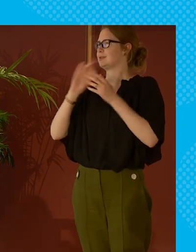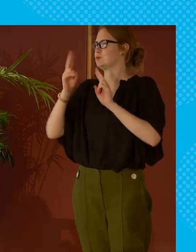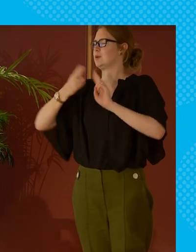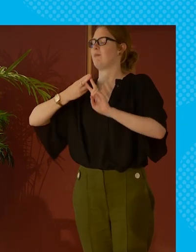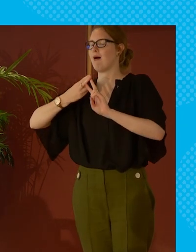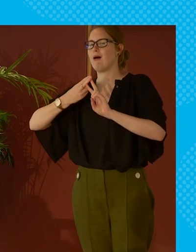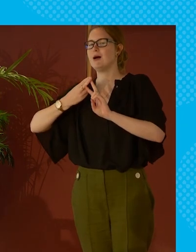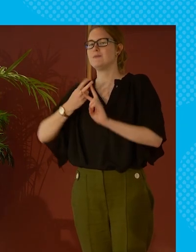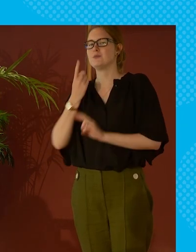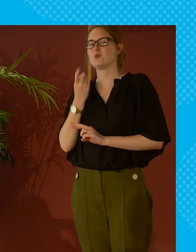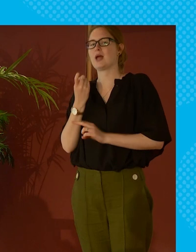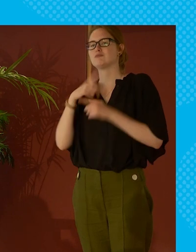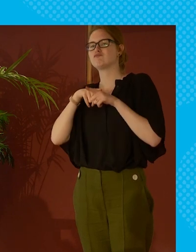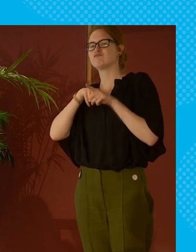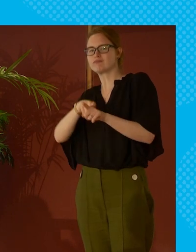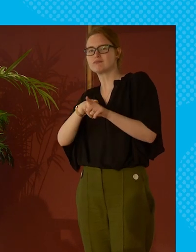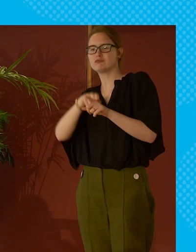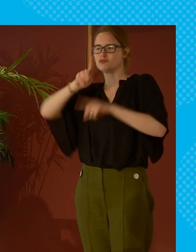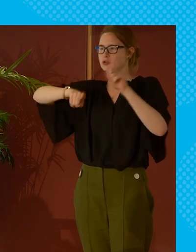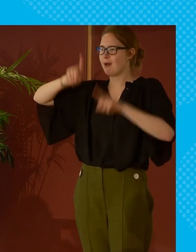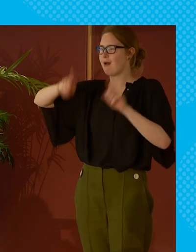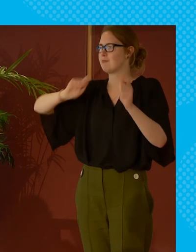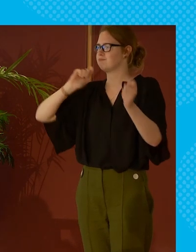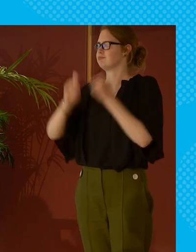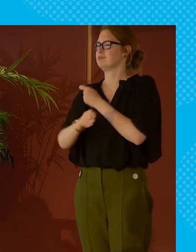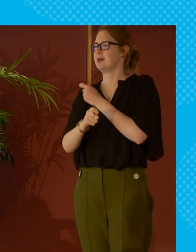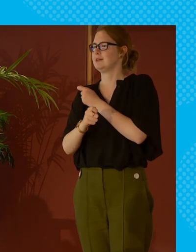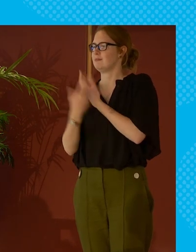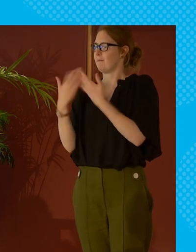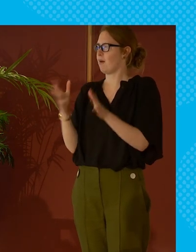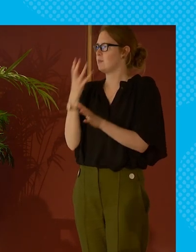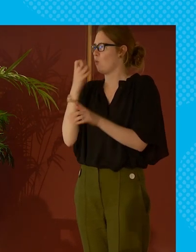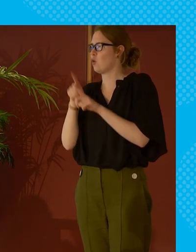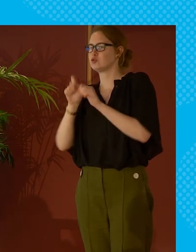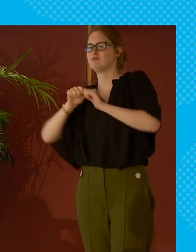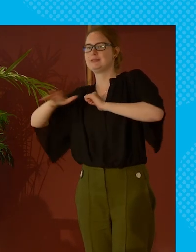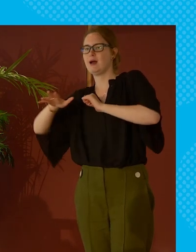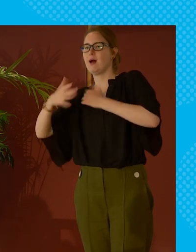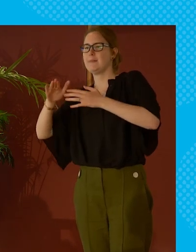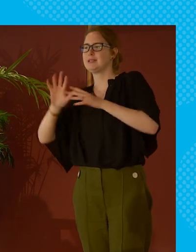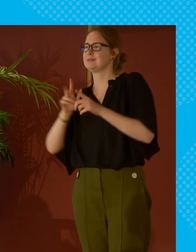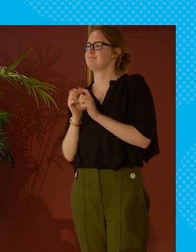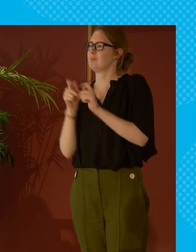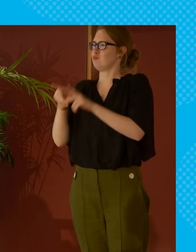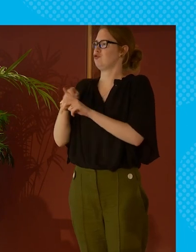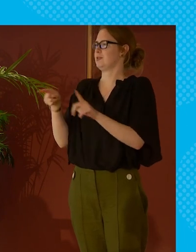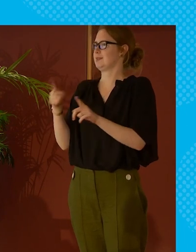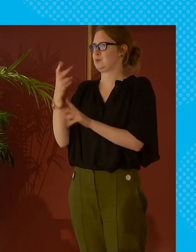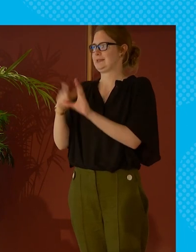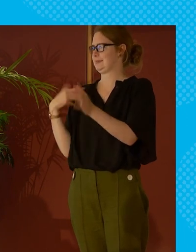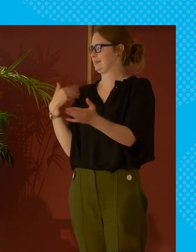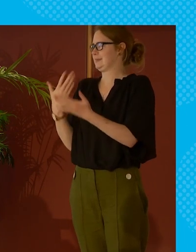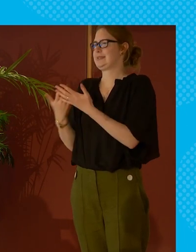curious about stigma is that you can track the change in the public mood and how the media has approached